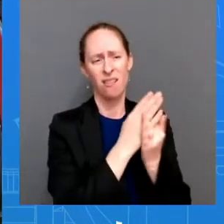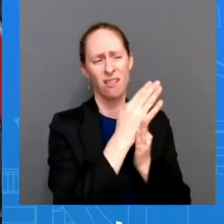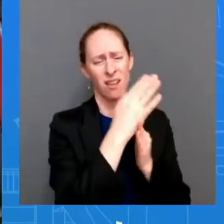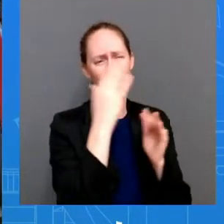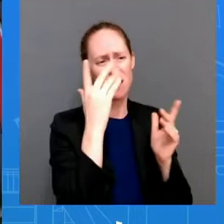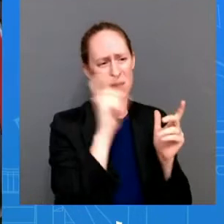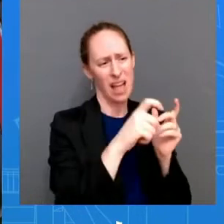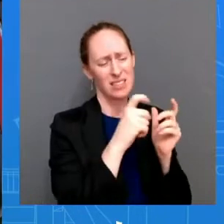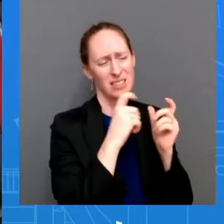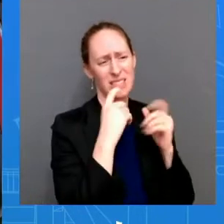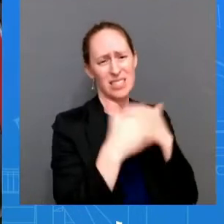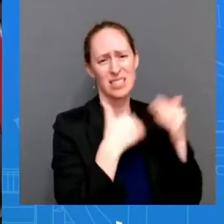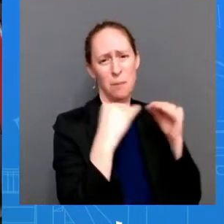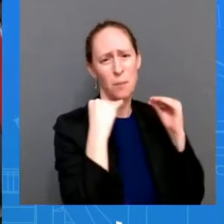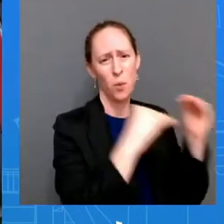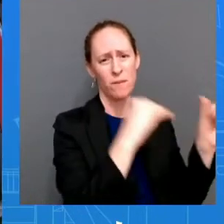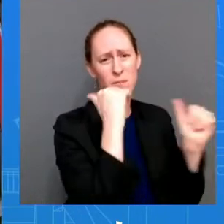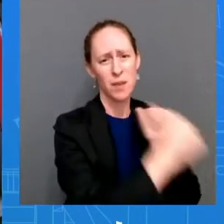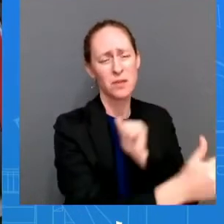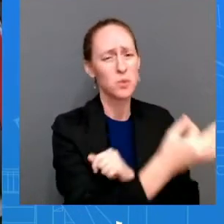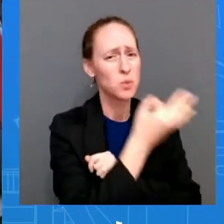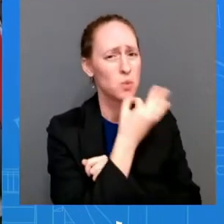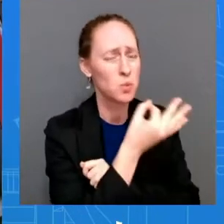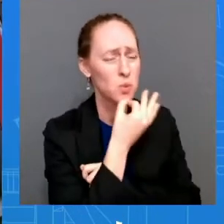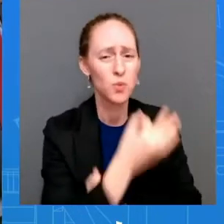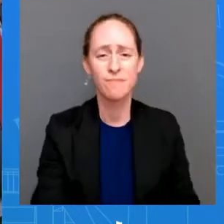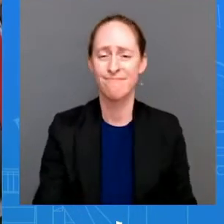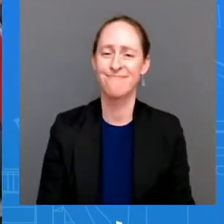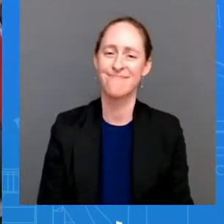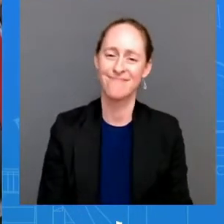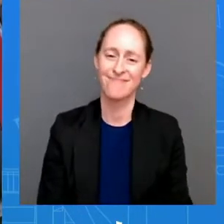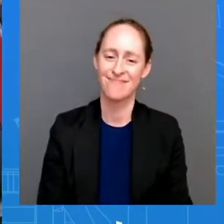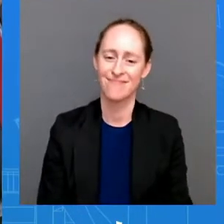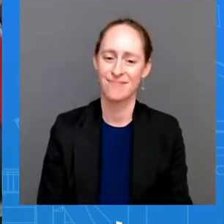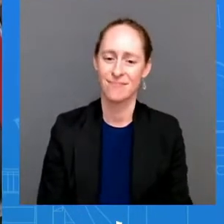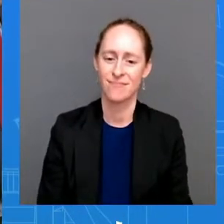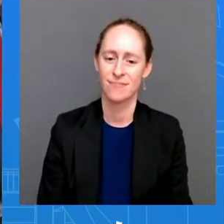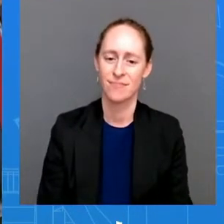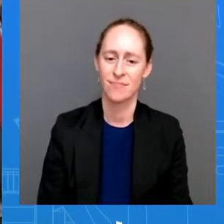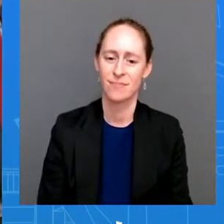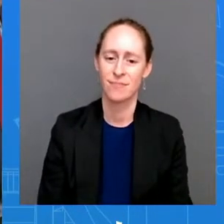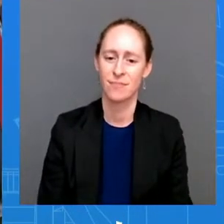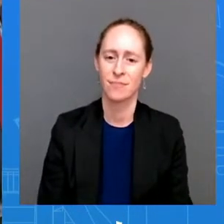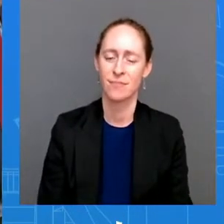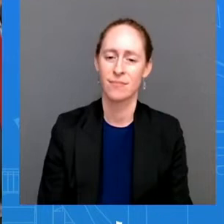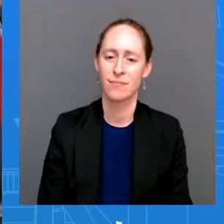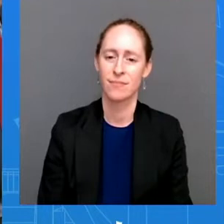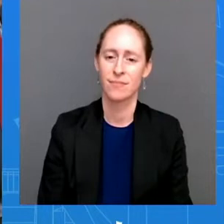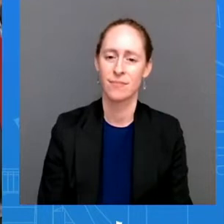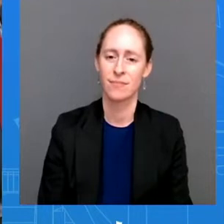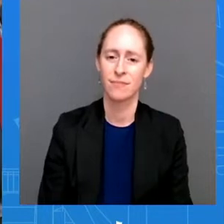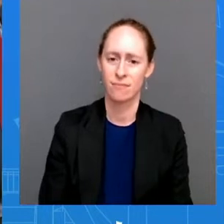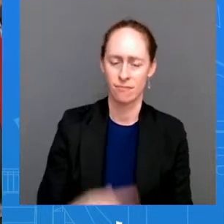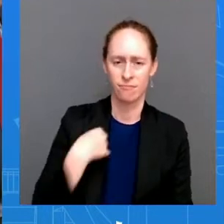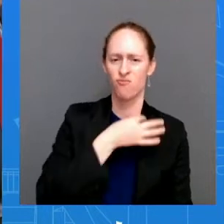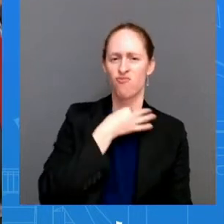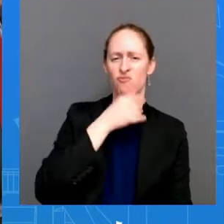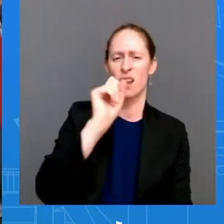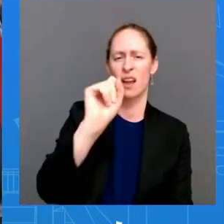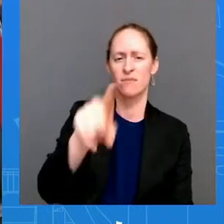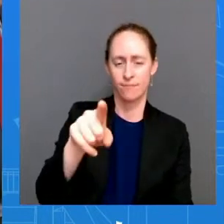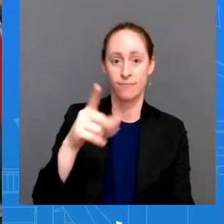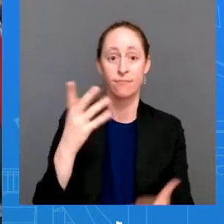two questions on two subjects first opec today opec plus is boosting oil production by a much slower pace in